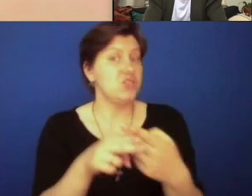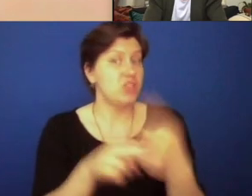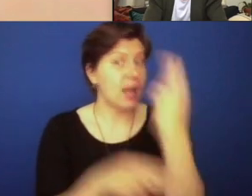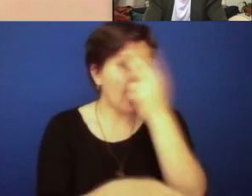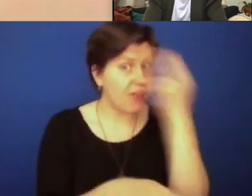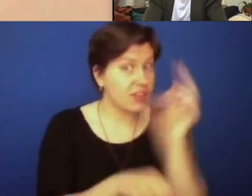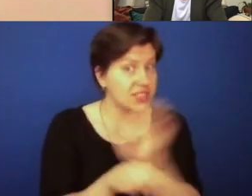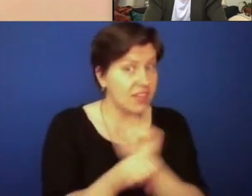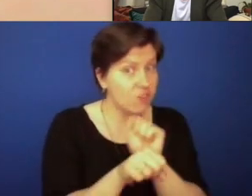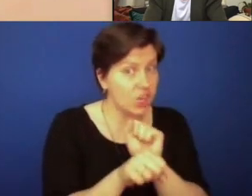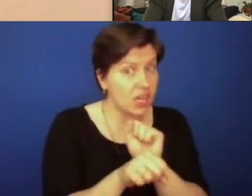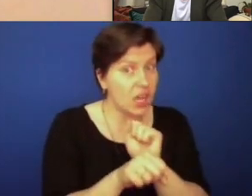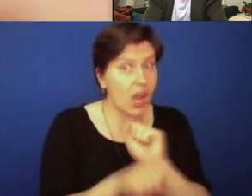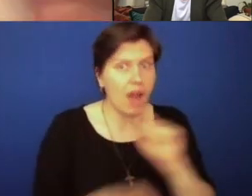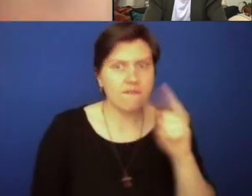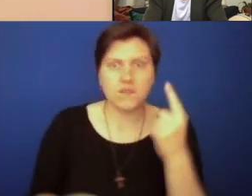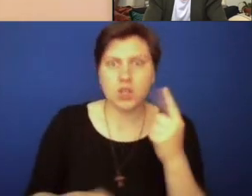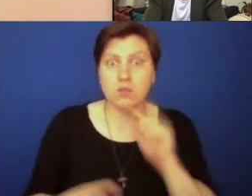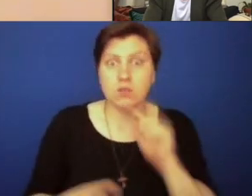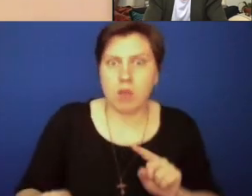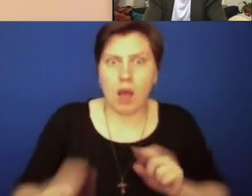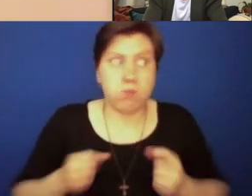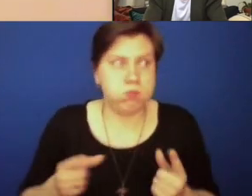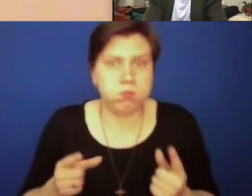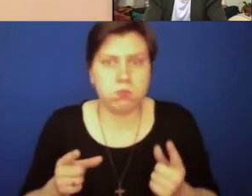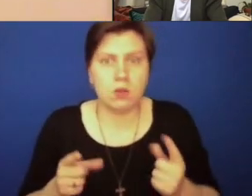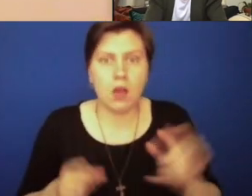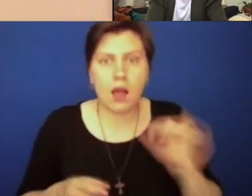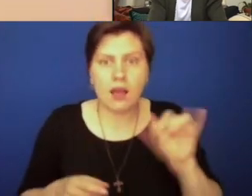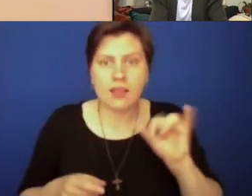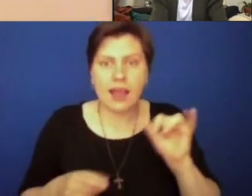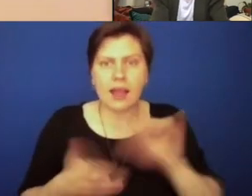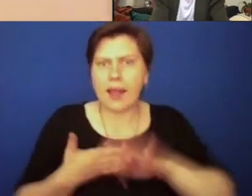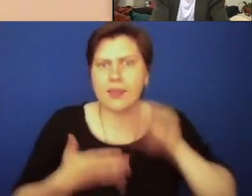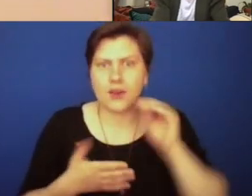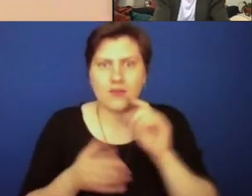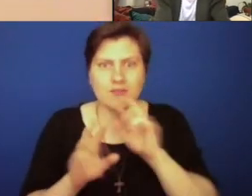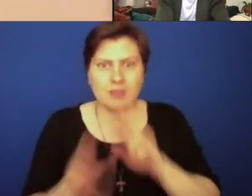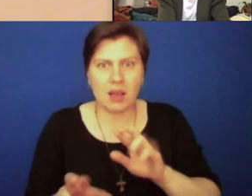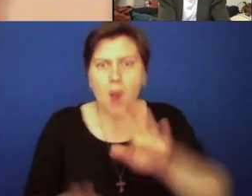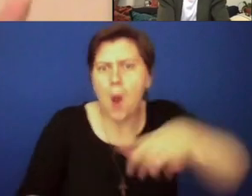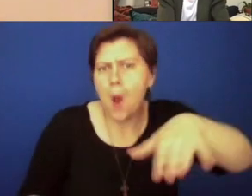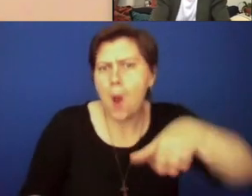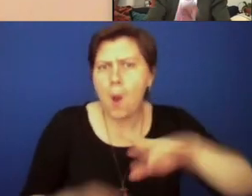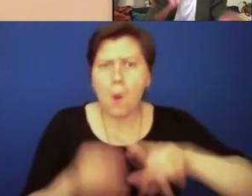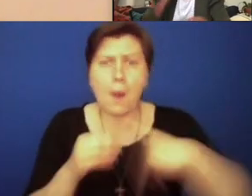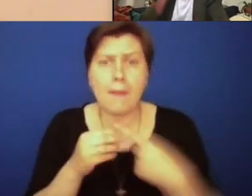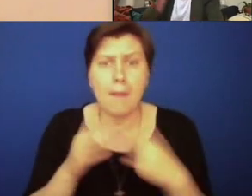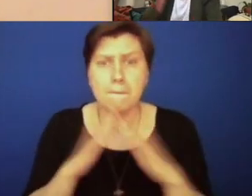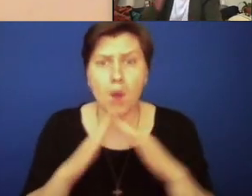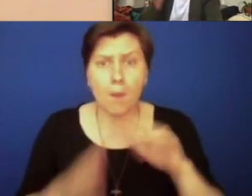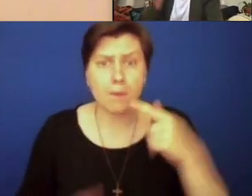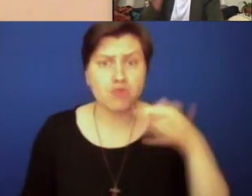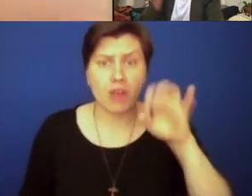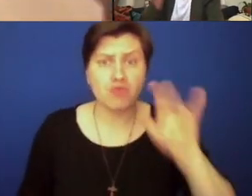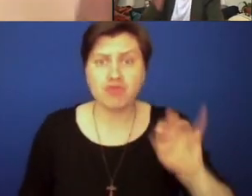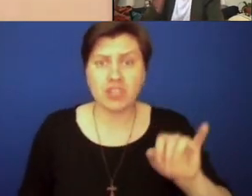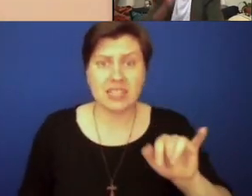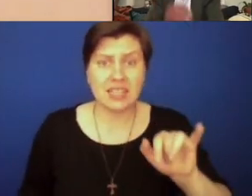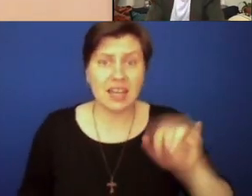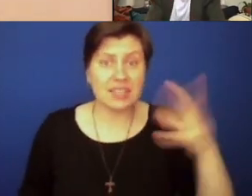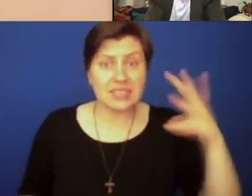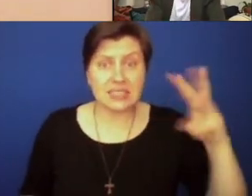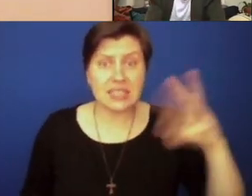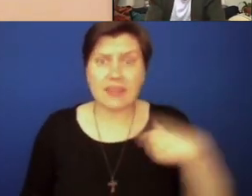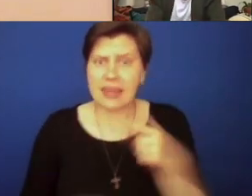mentioned Catholic slavery, one of the first sort of a knee-jerk response, it's almost a learned responses, but what about Pope Gregory the 16th? He